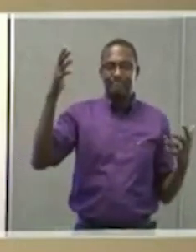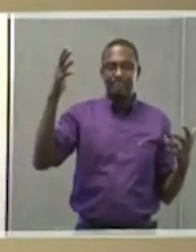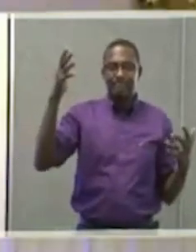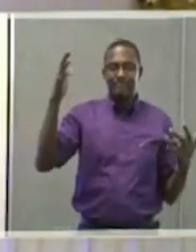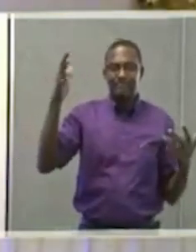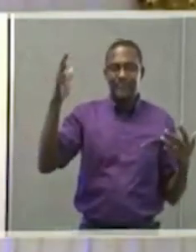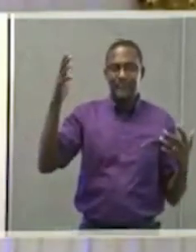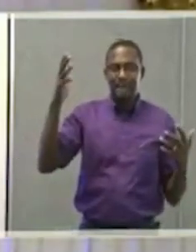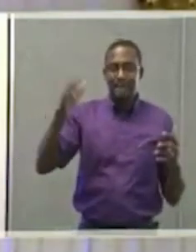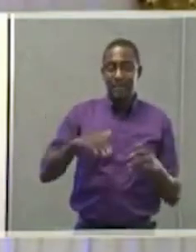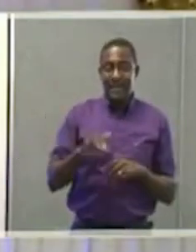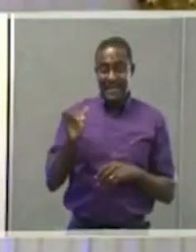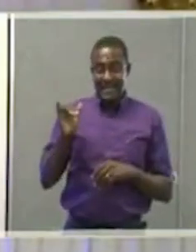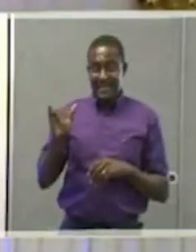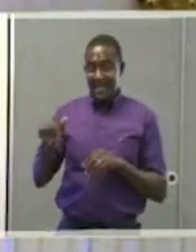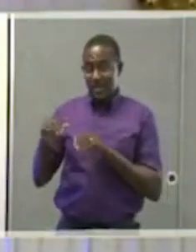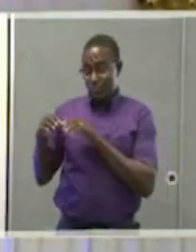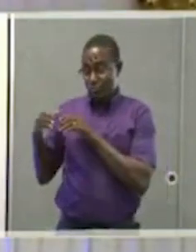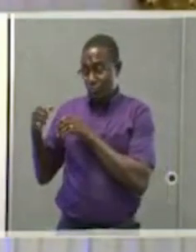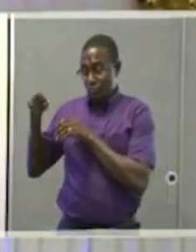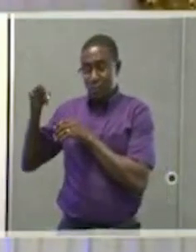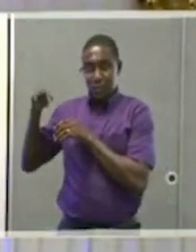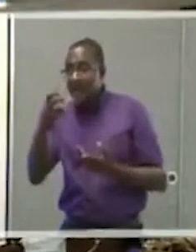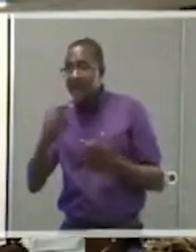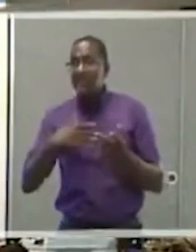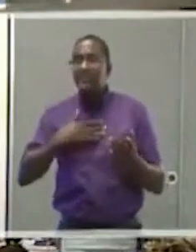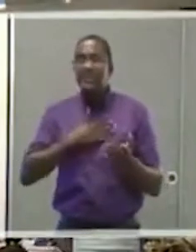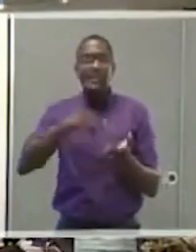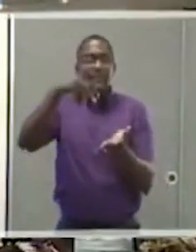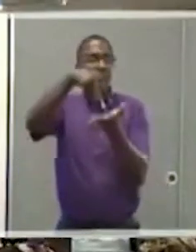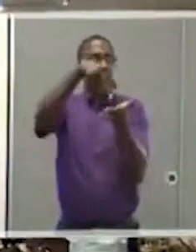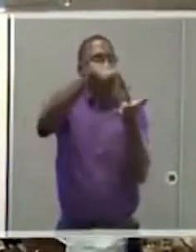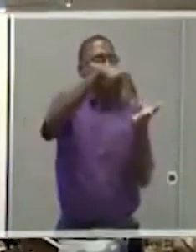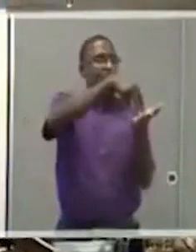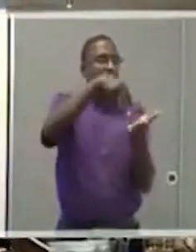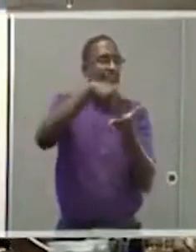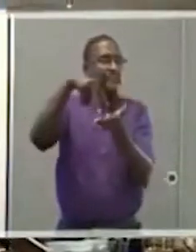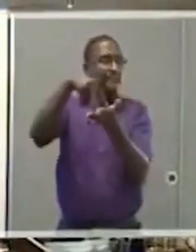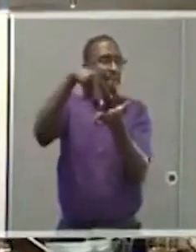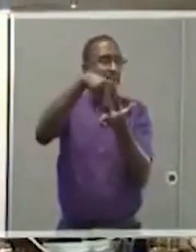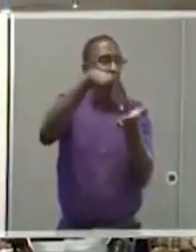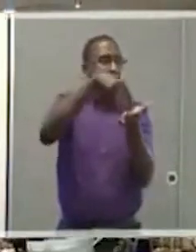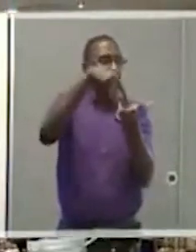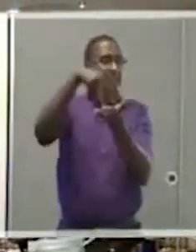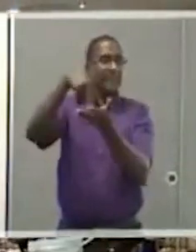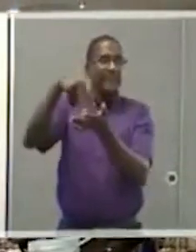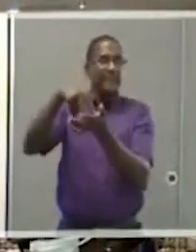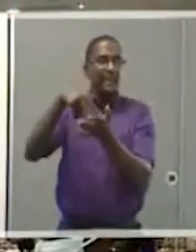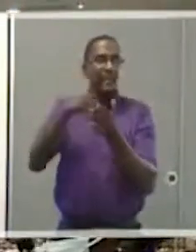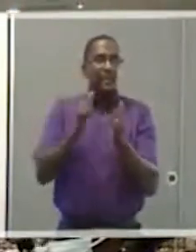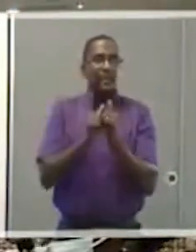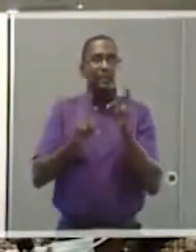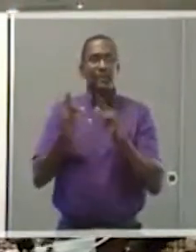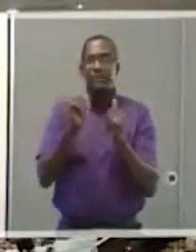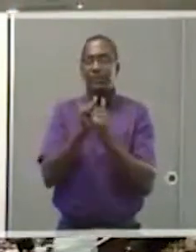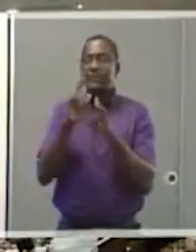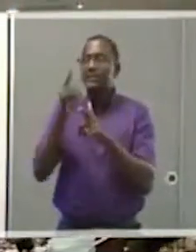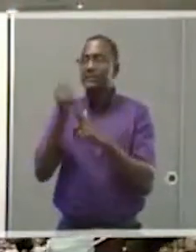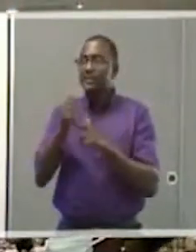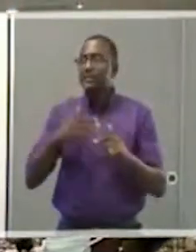speaking at the Ministry's The Empowerment Forum held by the Bureau of Gender Affairs under the theme, Breaking Barriers,